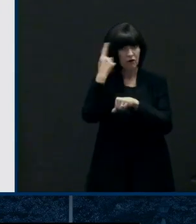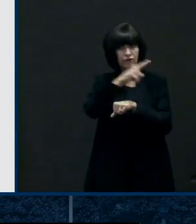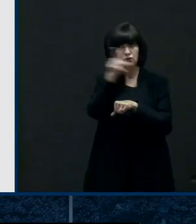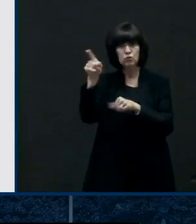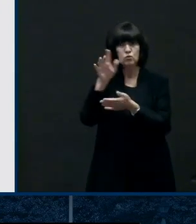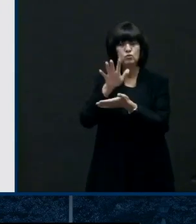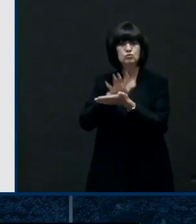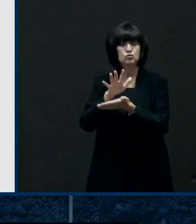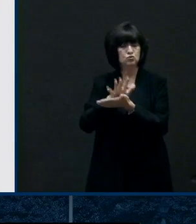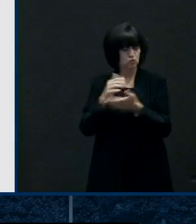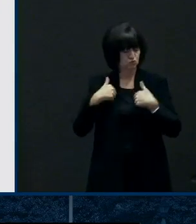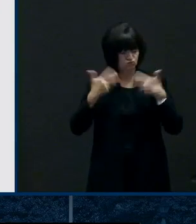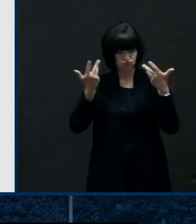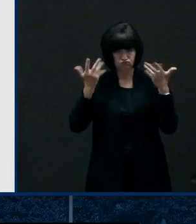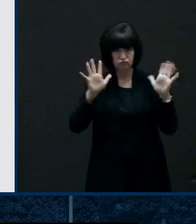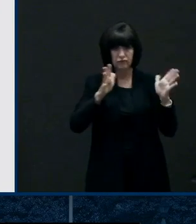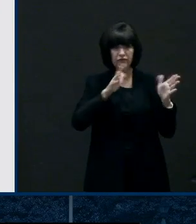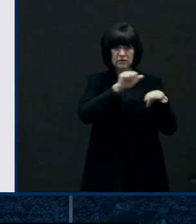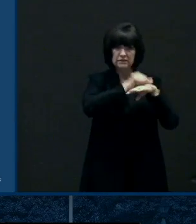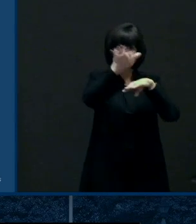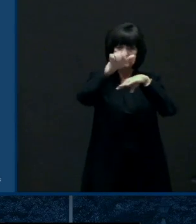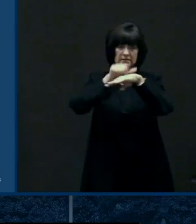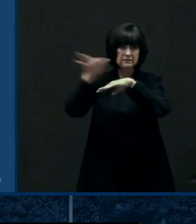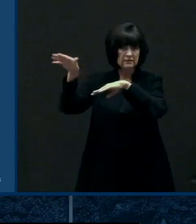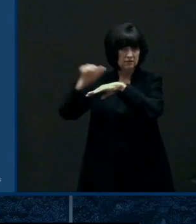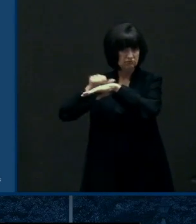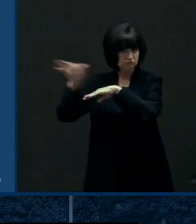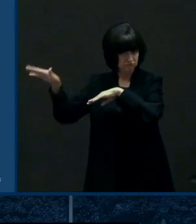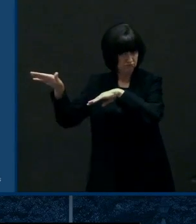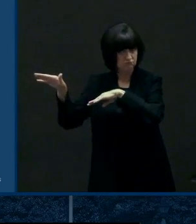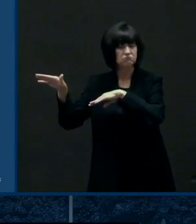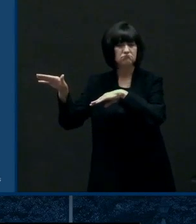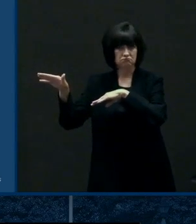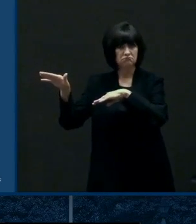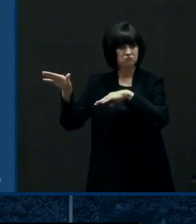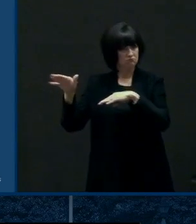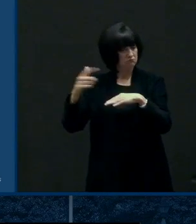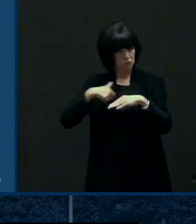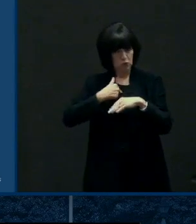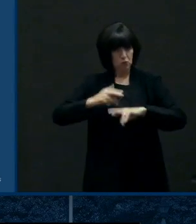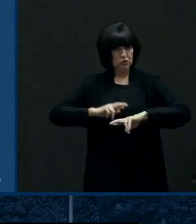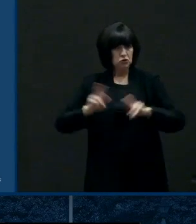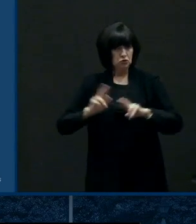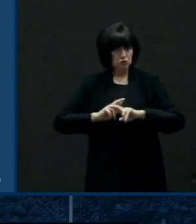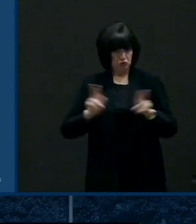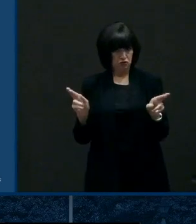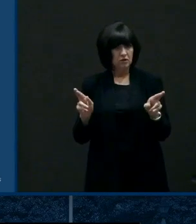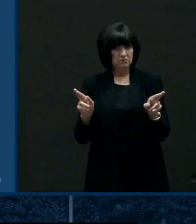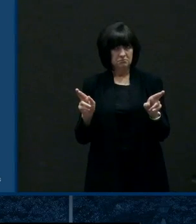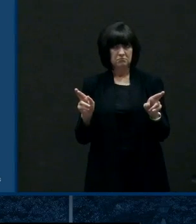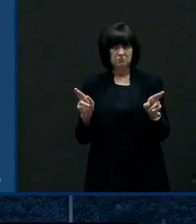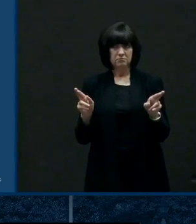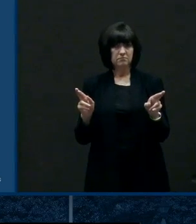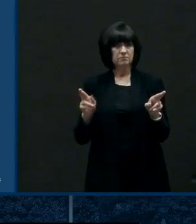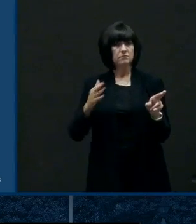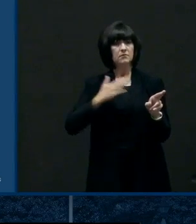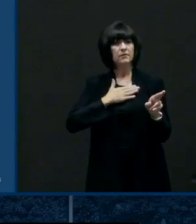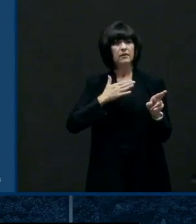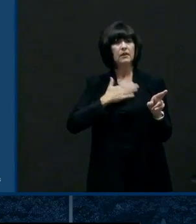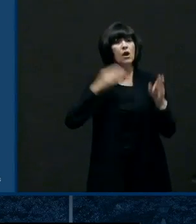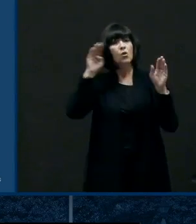with ppe and and so much of so much of our effort uh today is focusing on